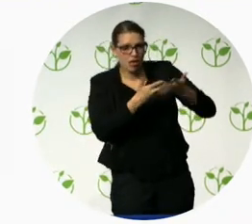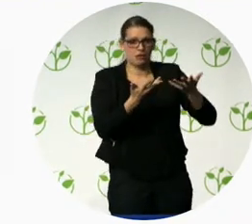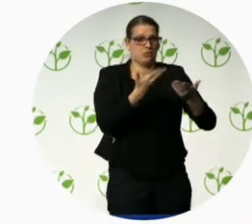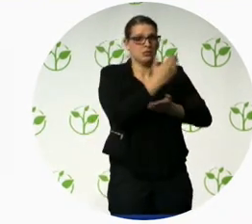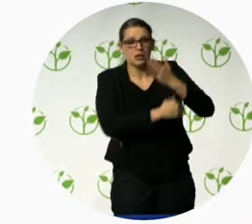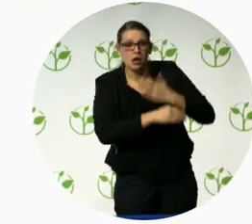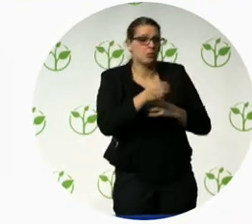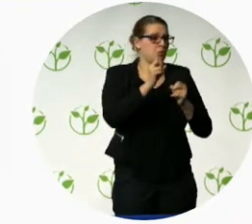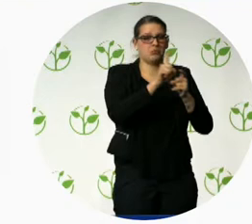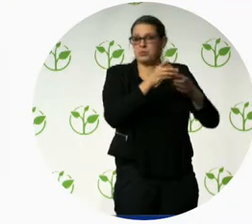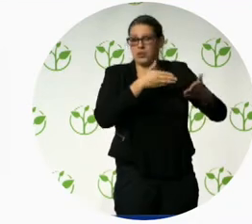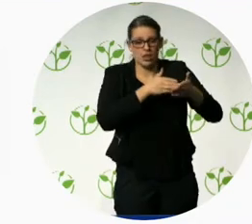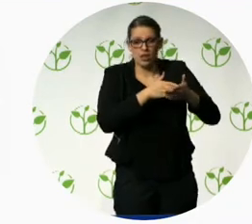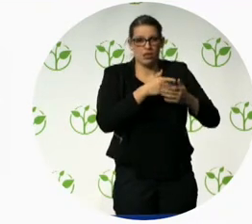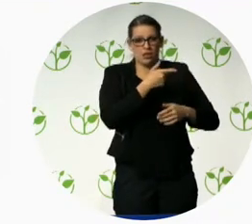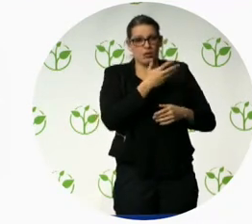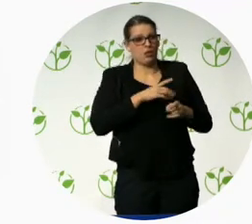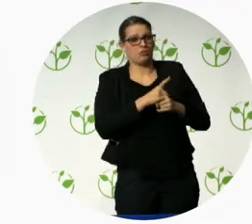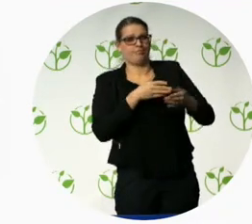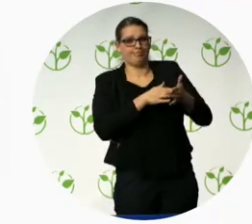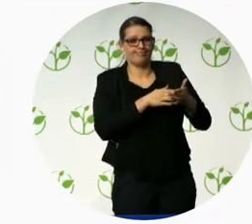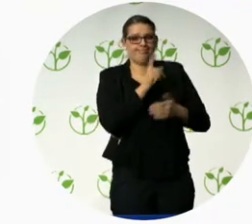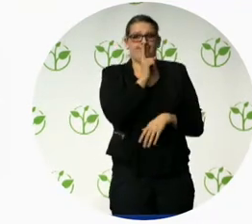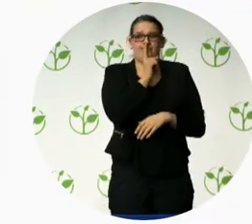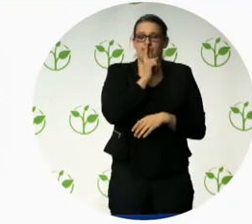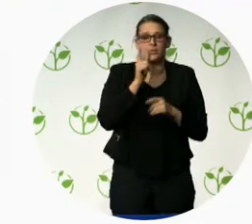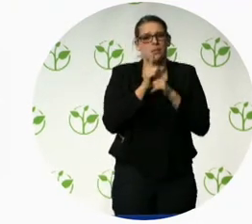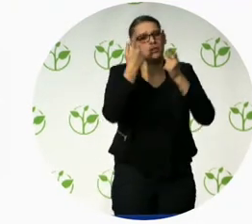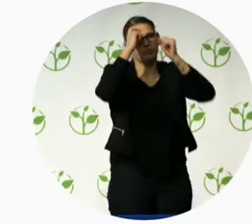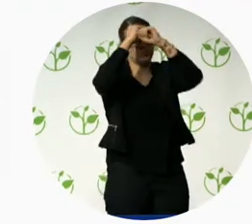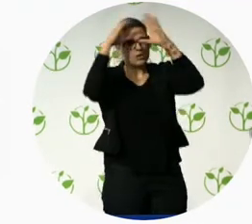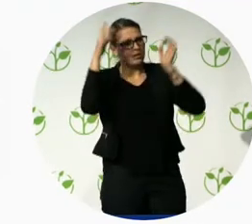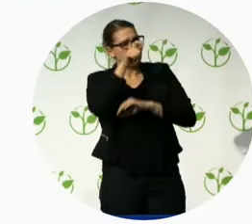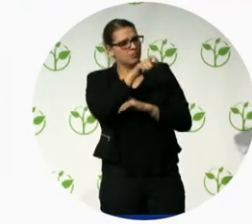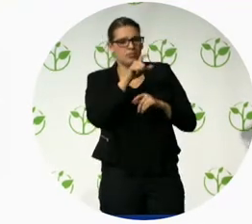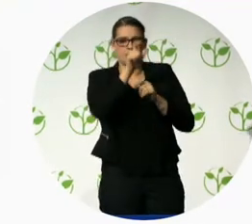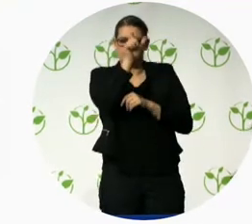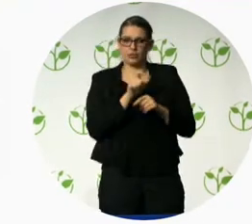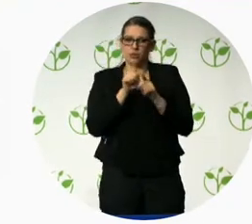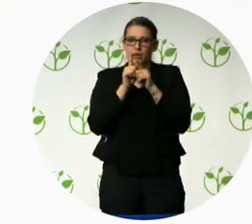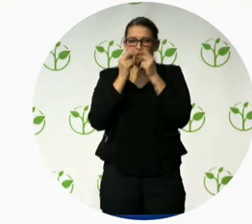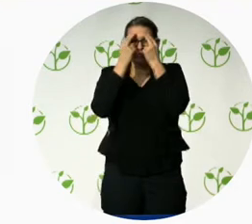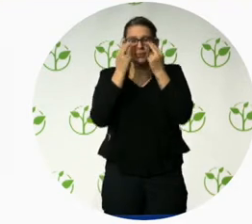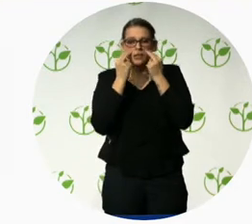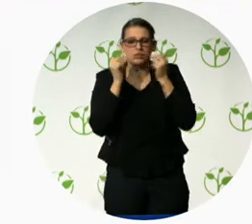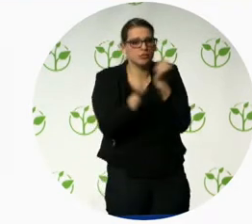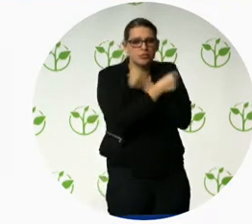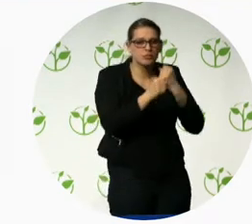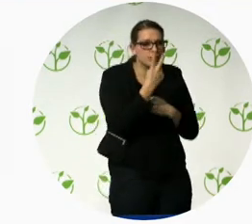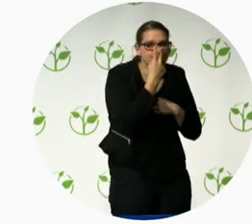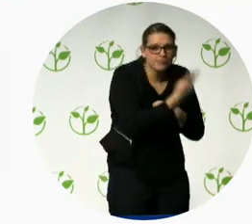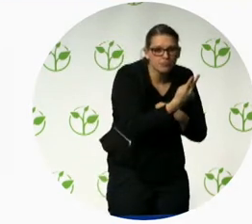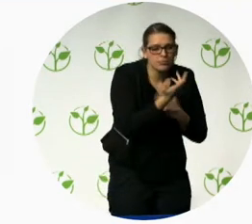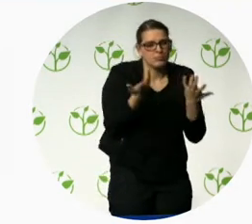that somebody is blind. I care that they cannot see it. And when I say somebody cannot see something, then that brings in the people who have